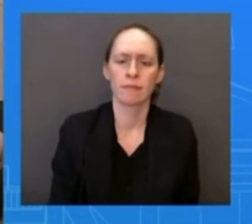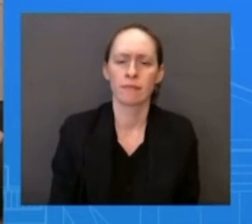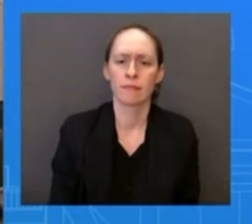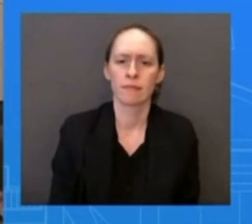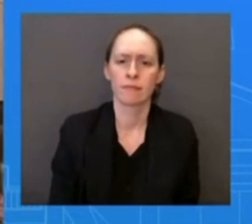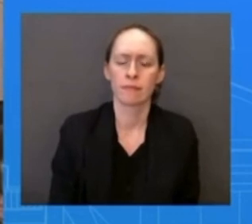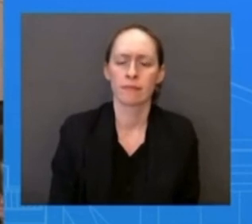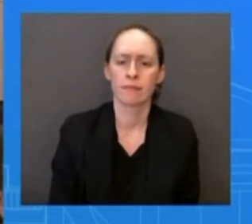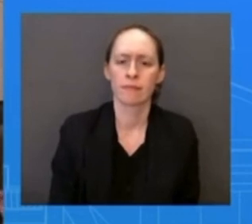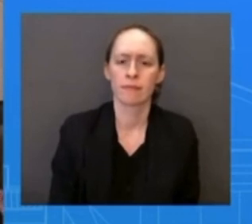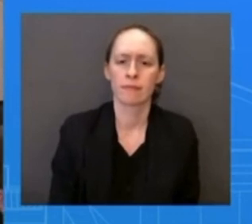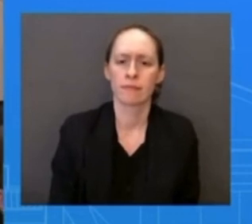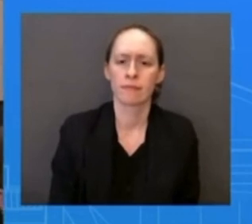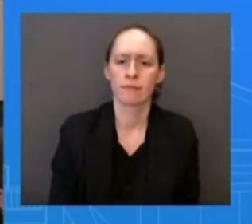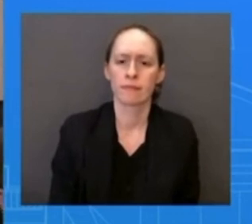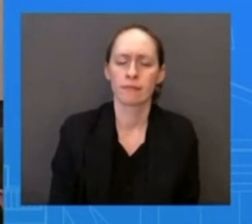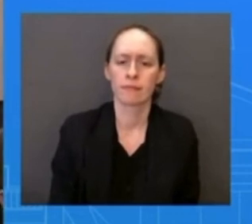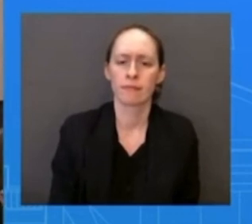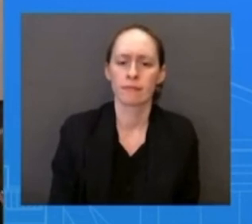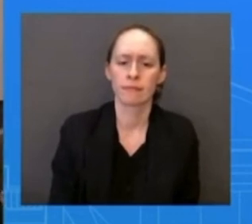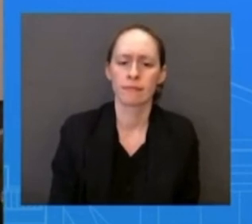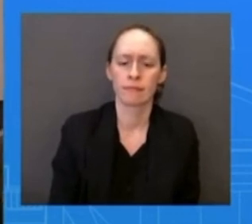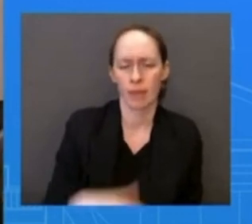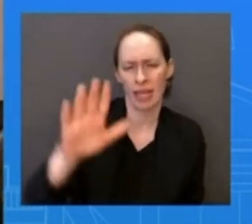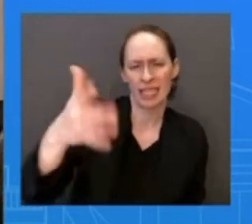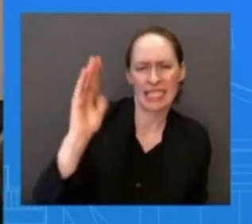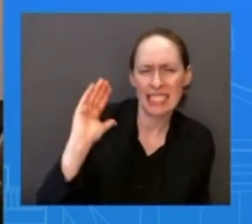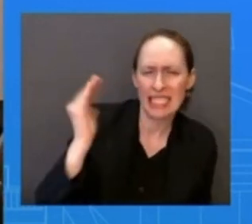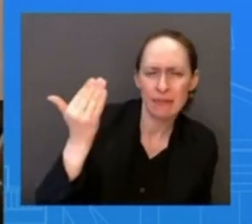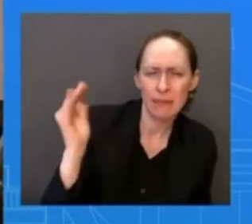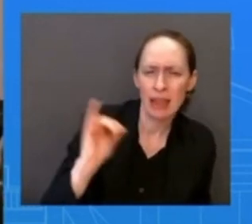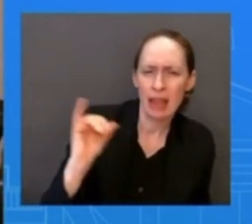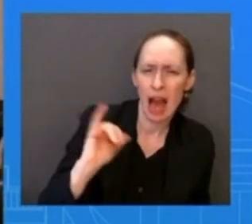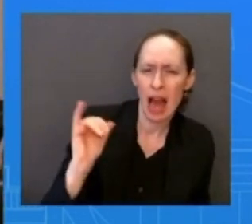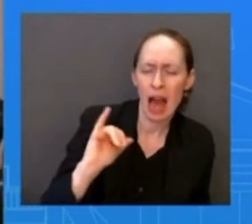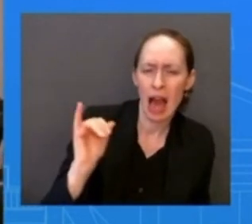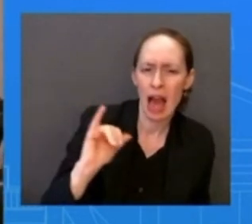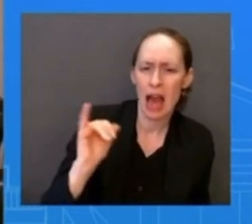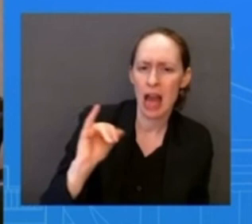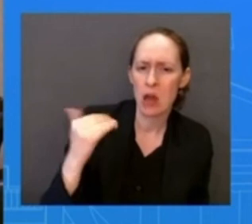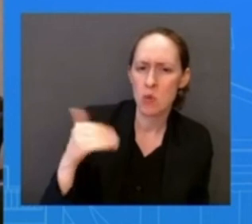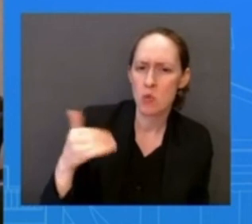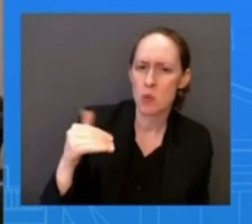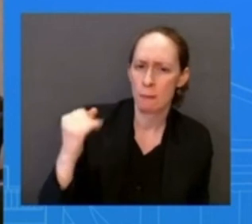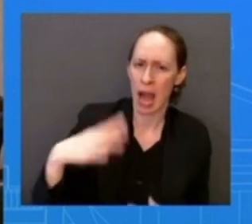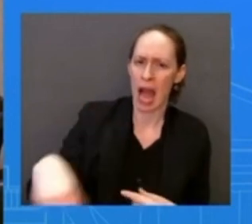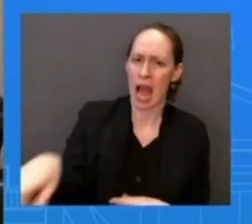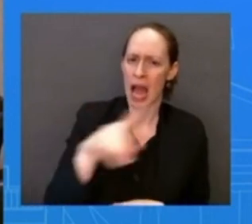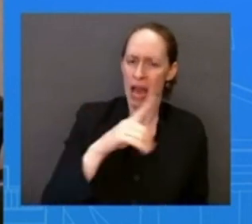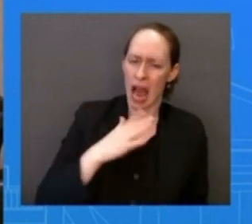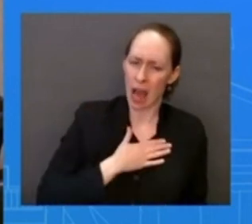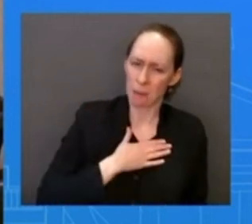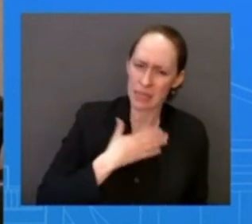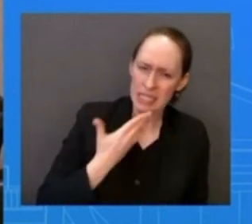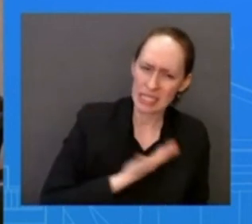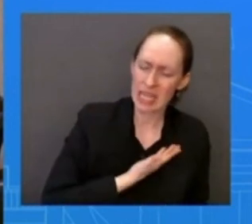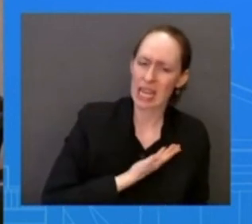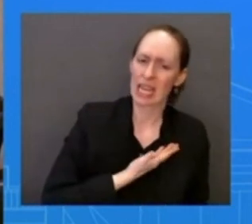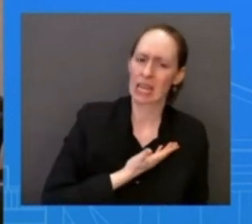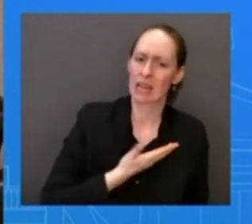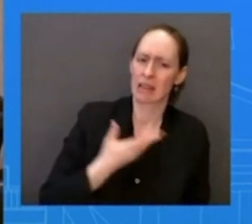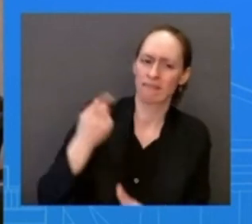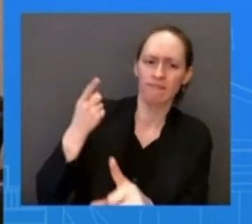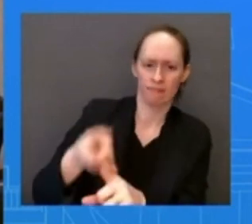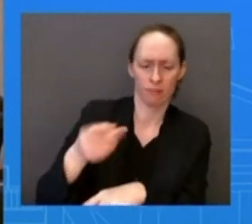upset with what Ron DeSantis is doing when it comes to cutting off the AP courses on African-American history. With that